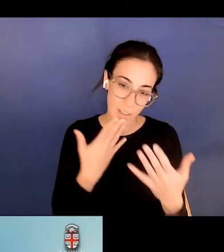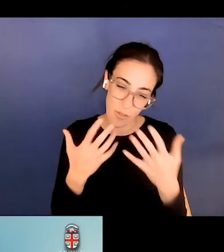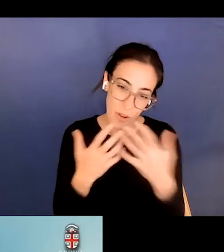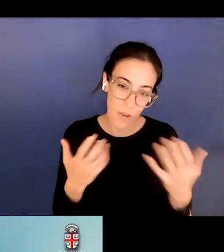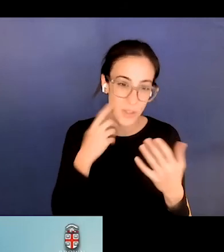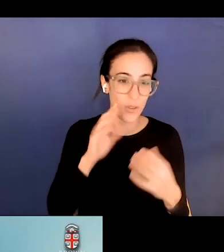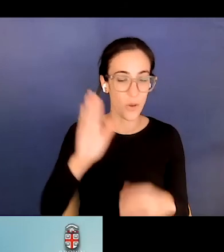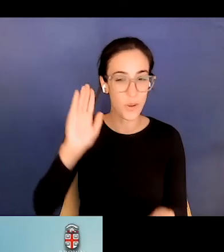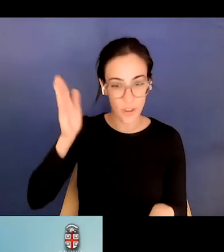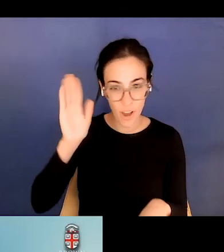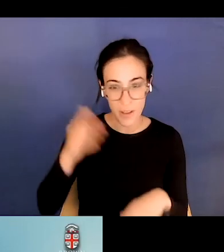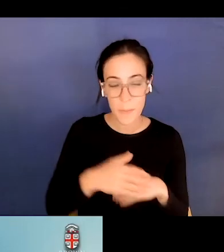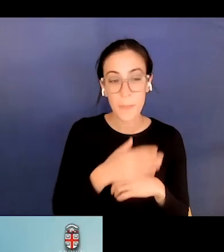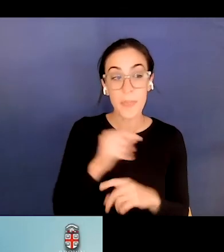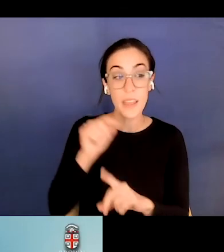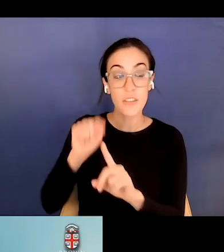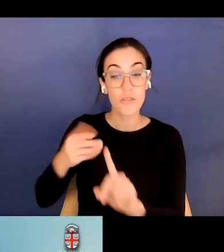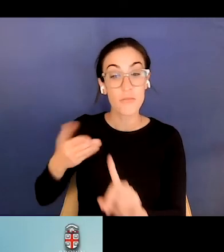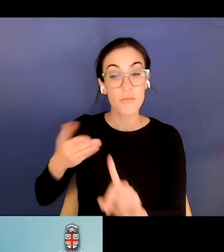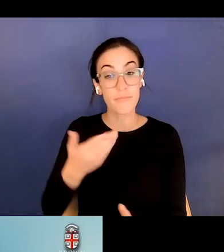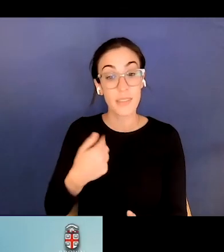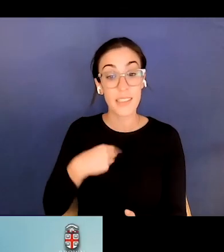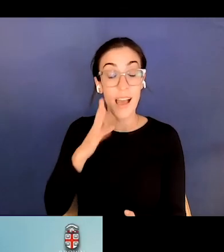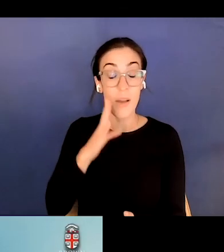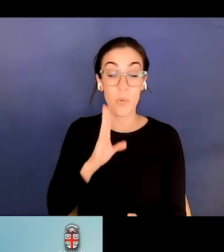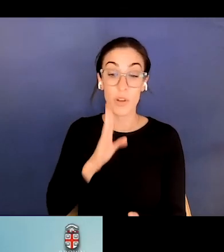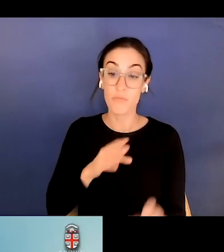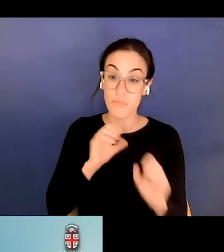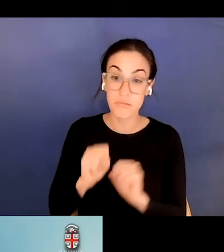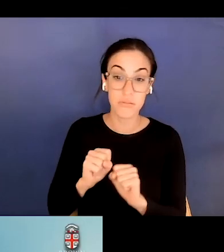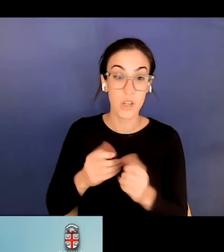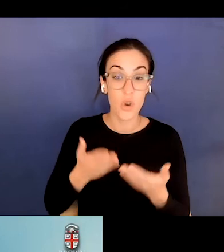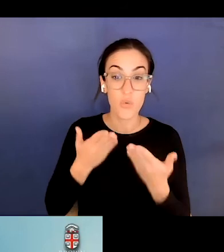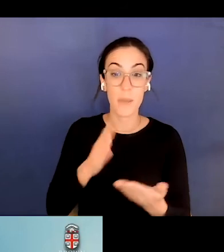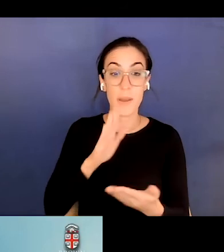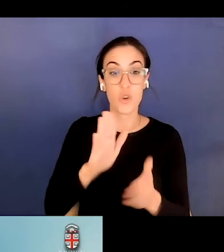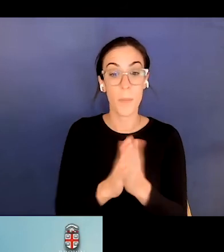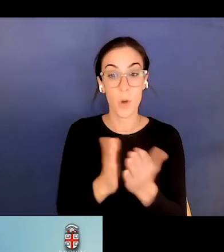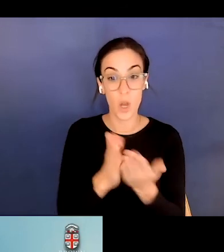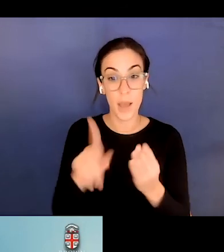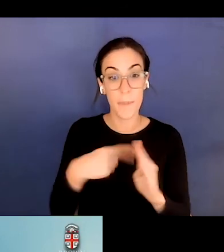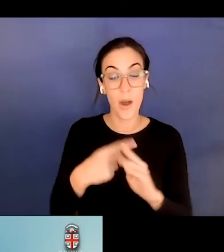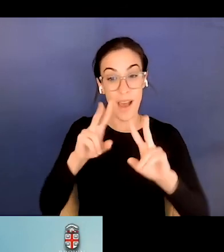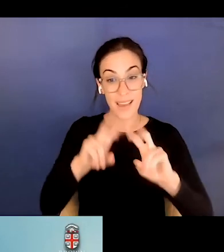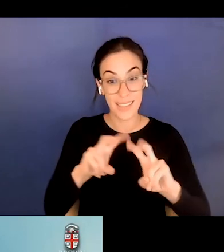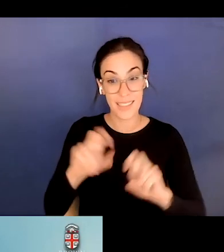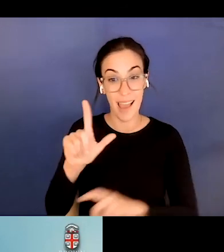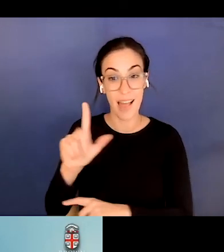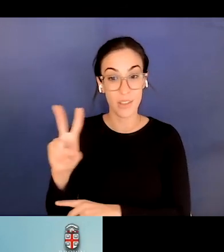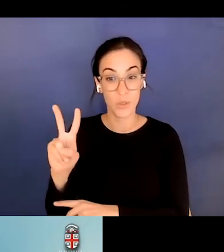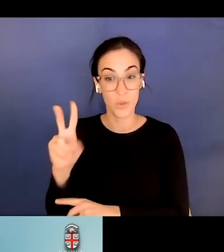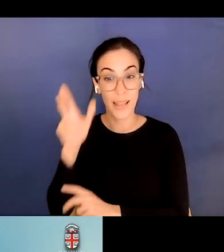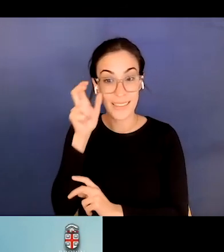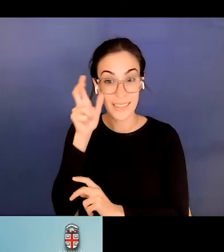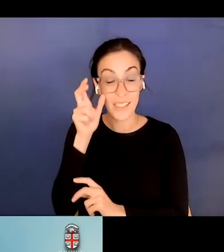uh, and suggests I would highly recommend your book on assessing L2 listening, which appeared in our